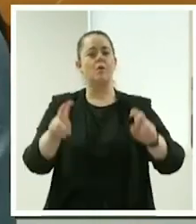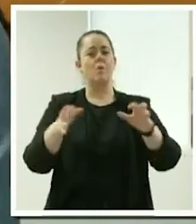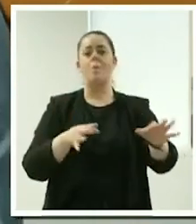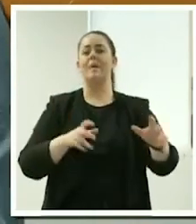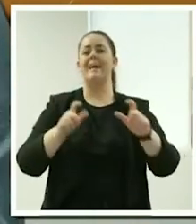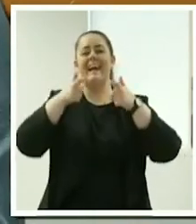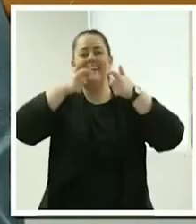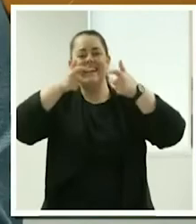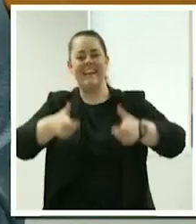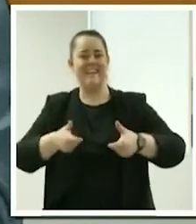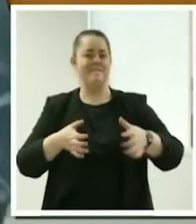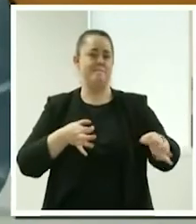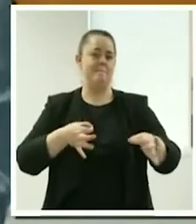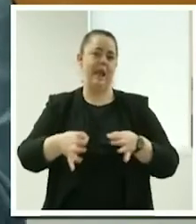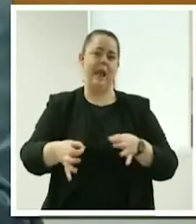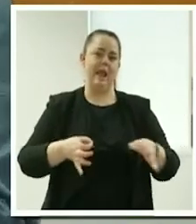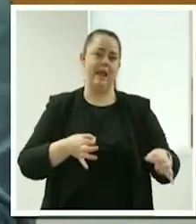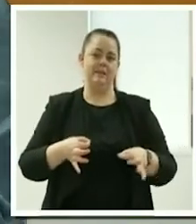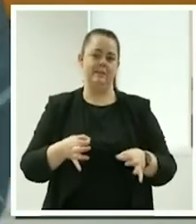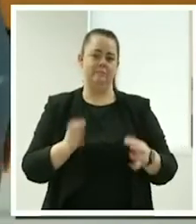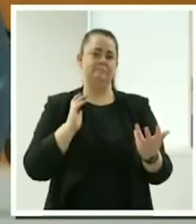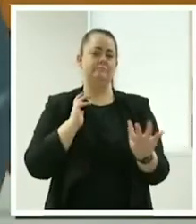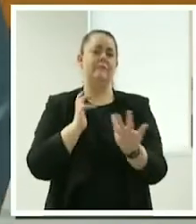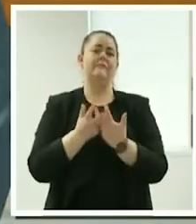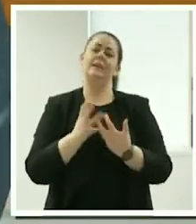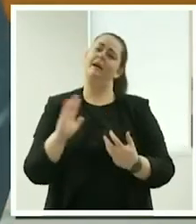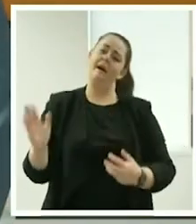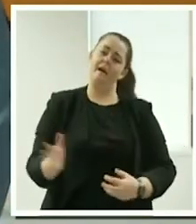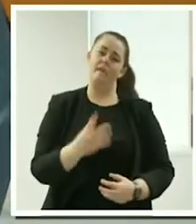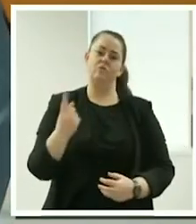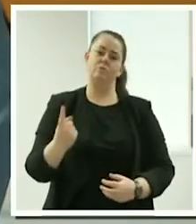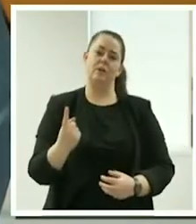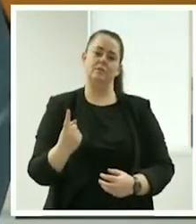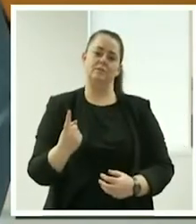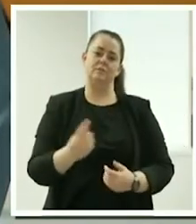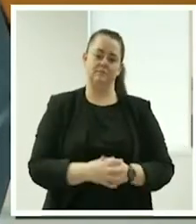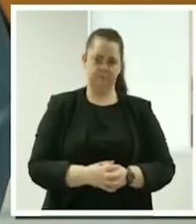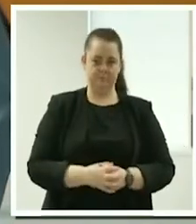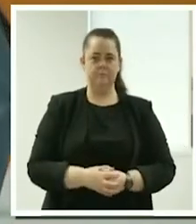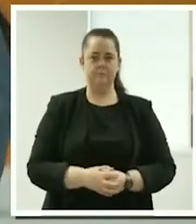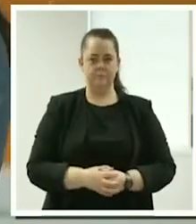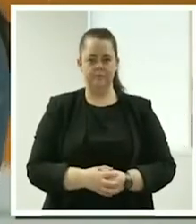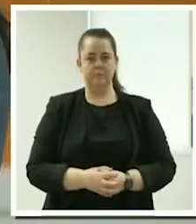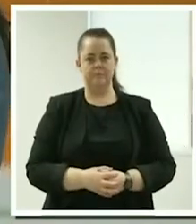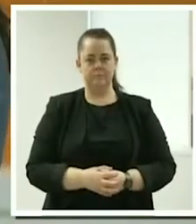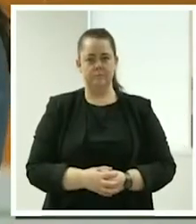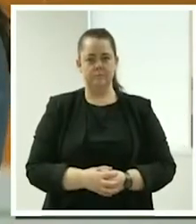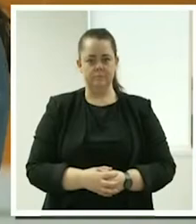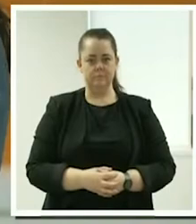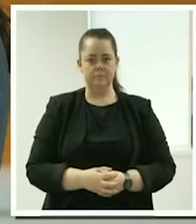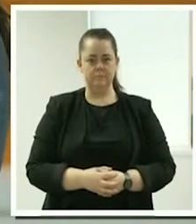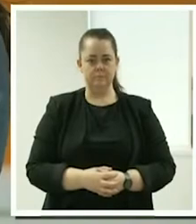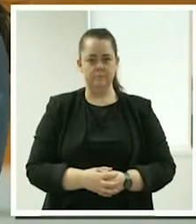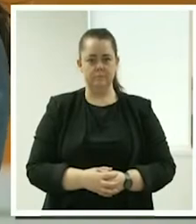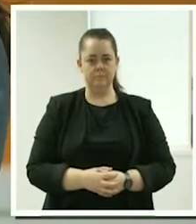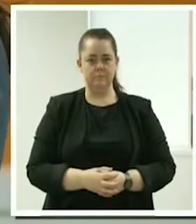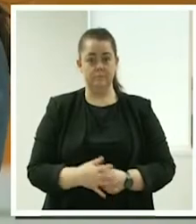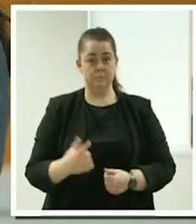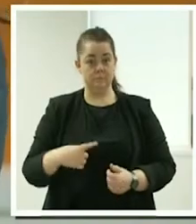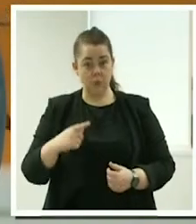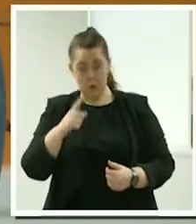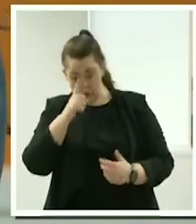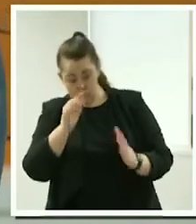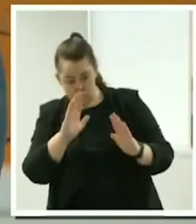um that works out for everyone but specifically for the client because being able to do that being able to